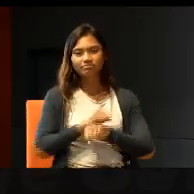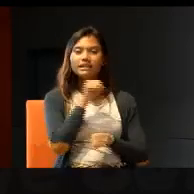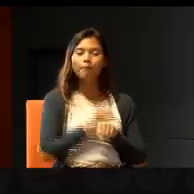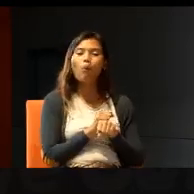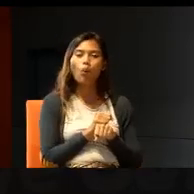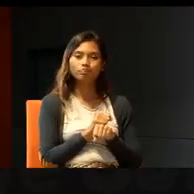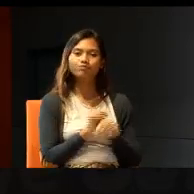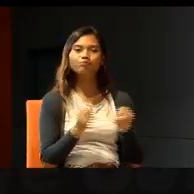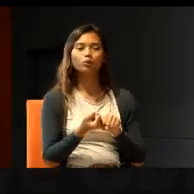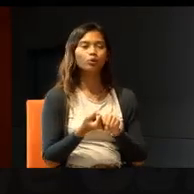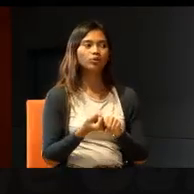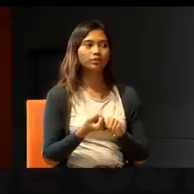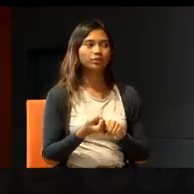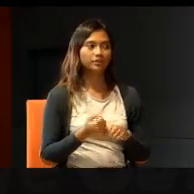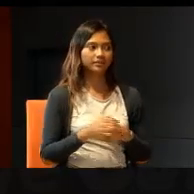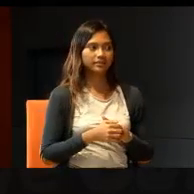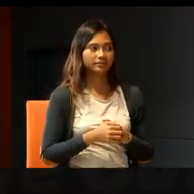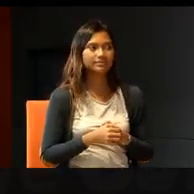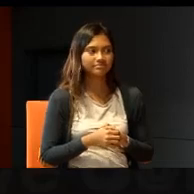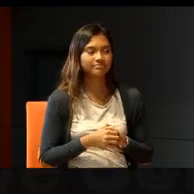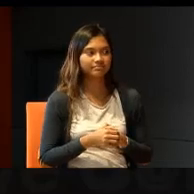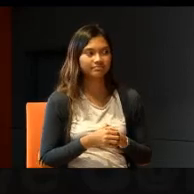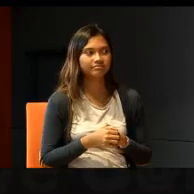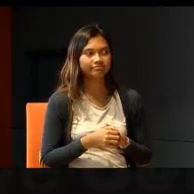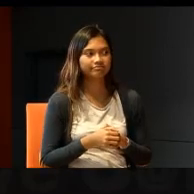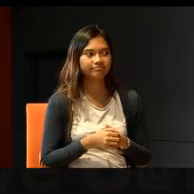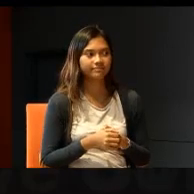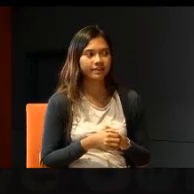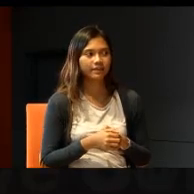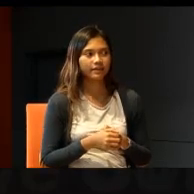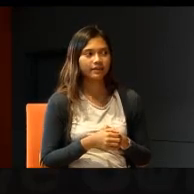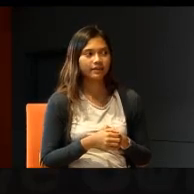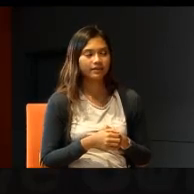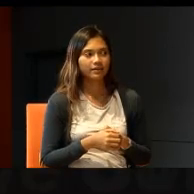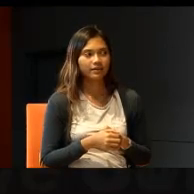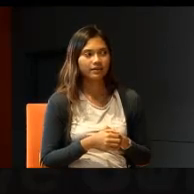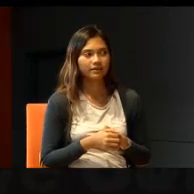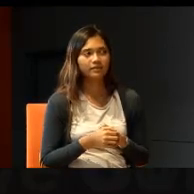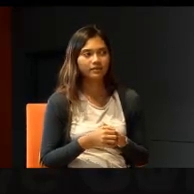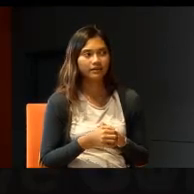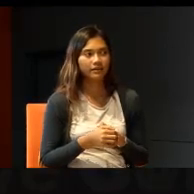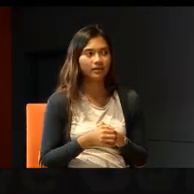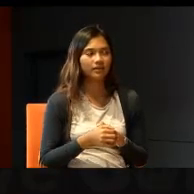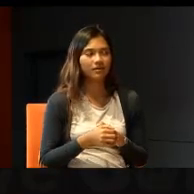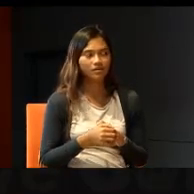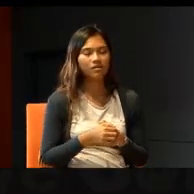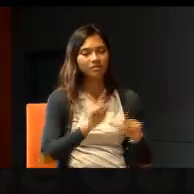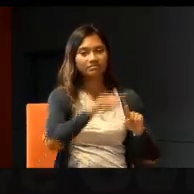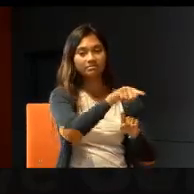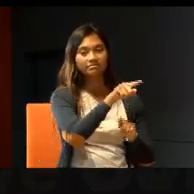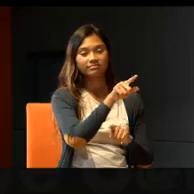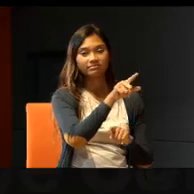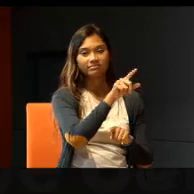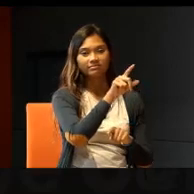experience, say, my parents' childhood, you know, that kind of thing. Dusted streets, backouts every day,